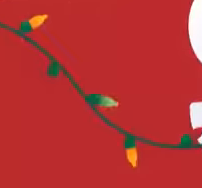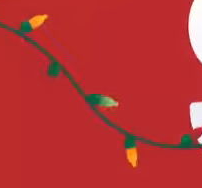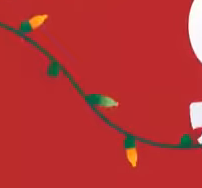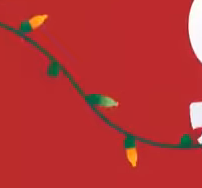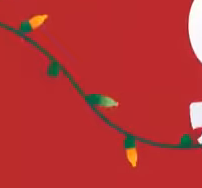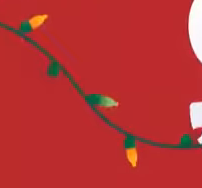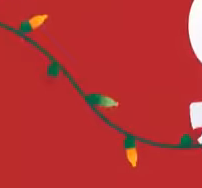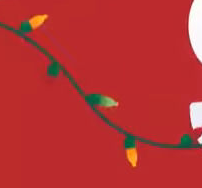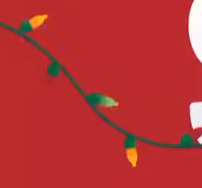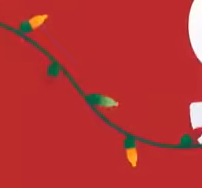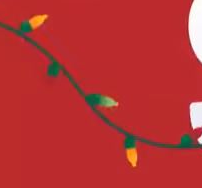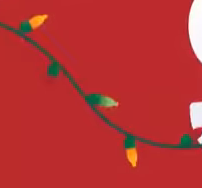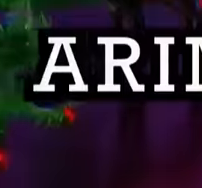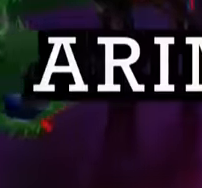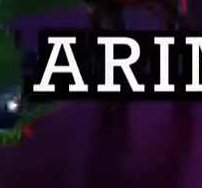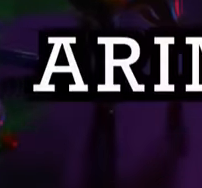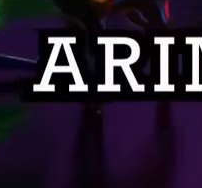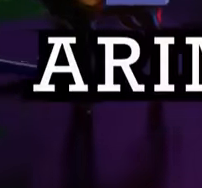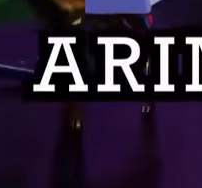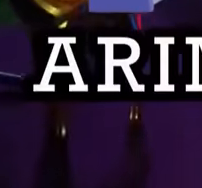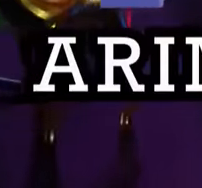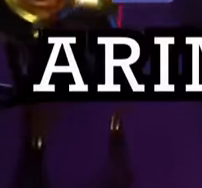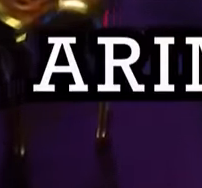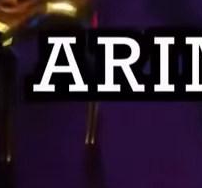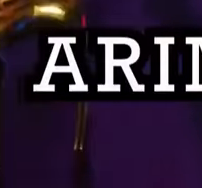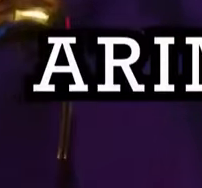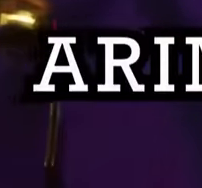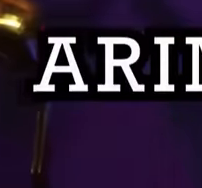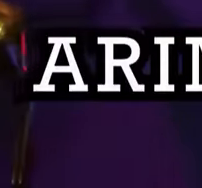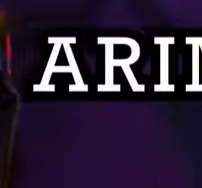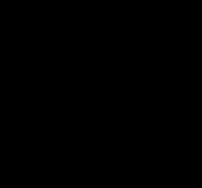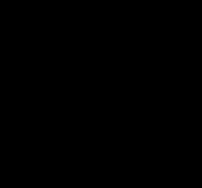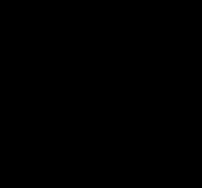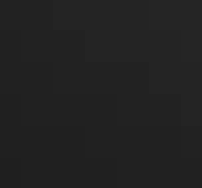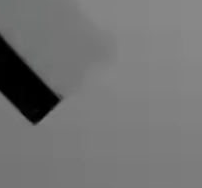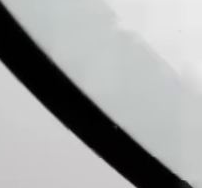now at Food Basket, Arima, Chamflay and Chaguanas. Wild Stocks Last.